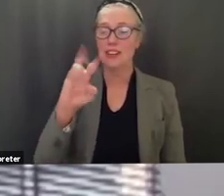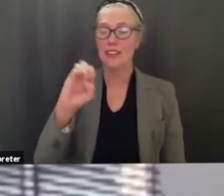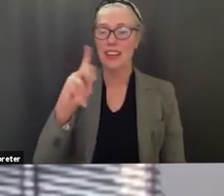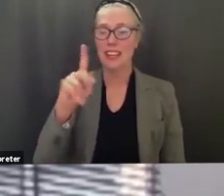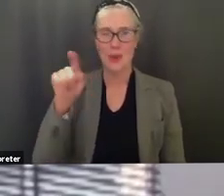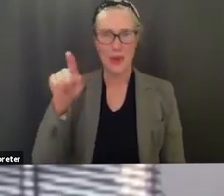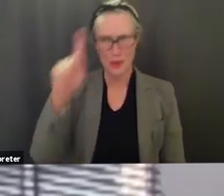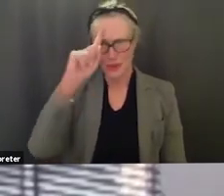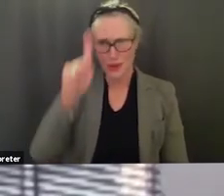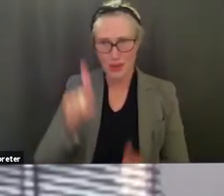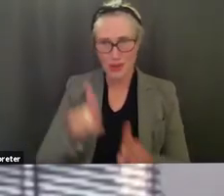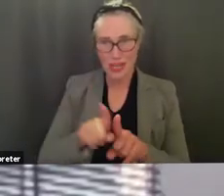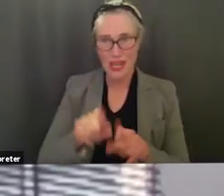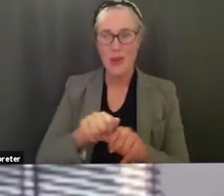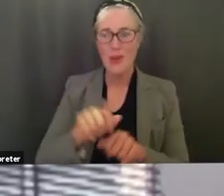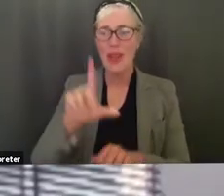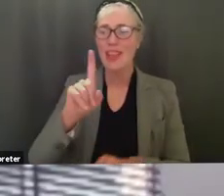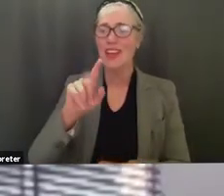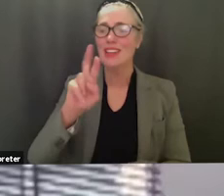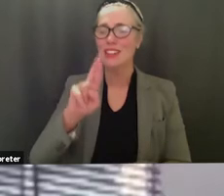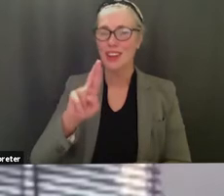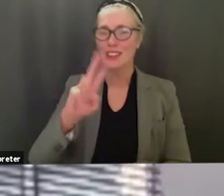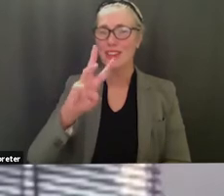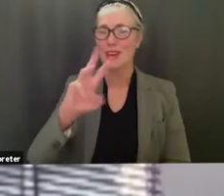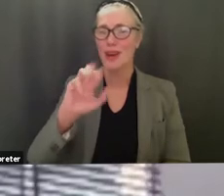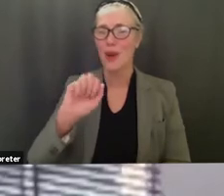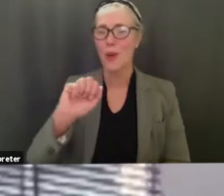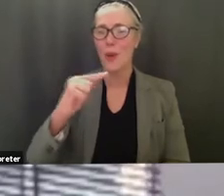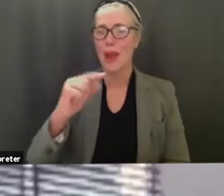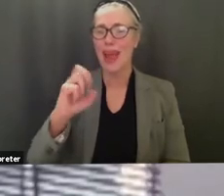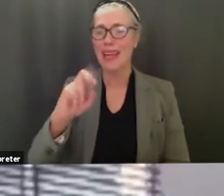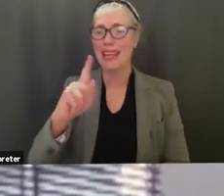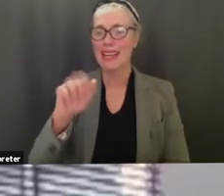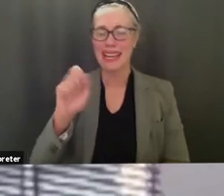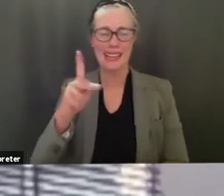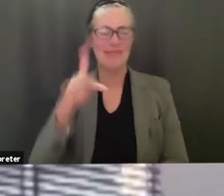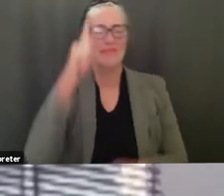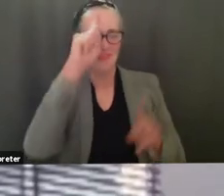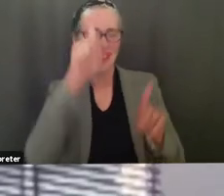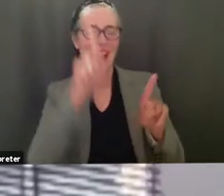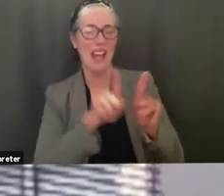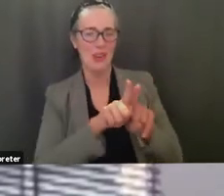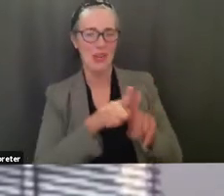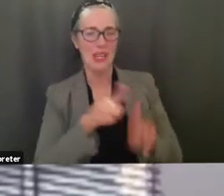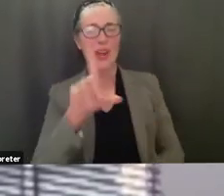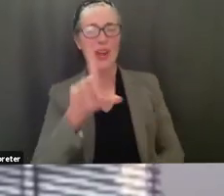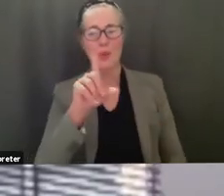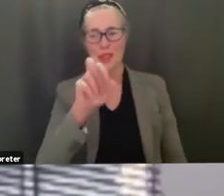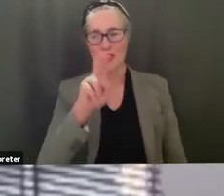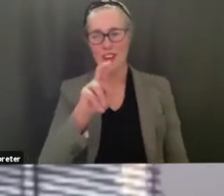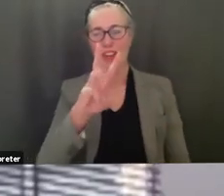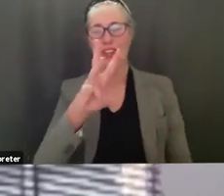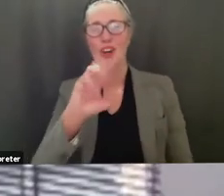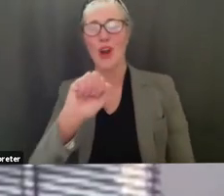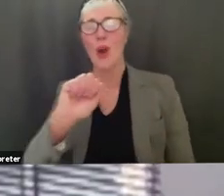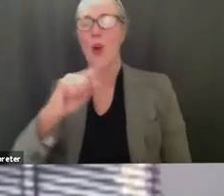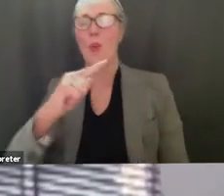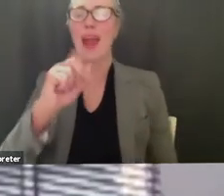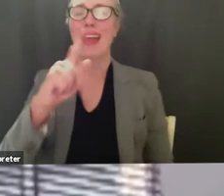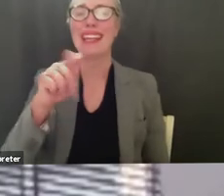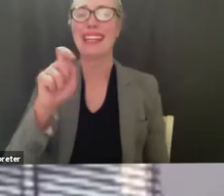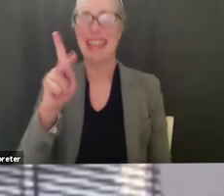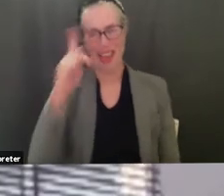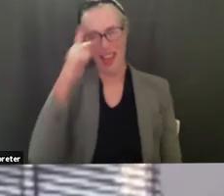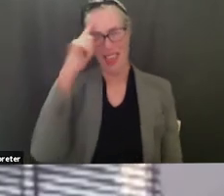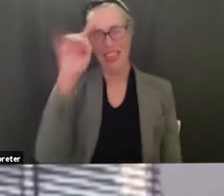dr wagnet those are very similar thoughts that i have about